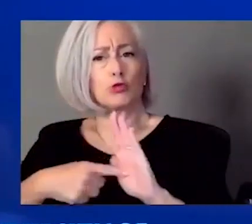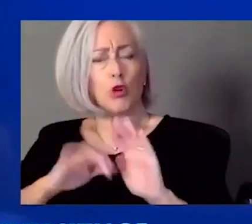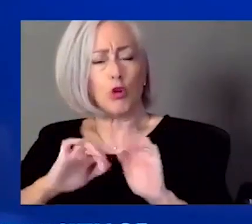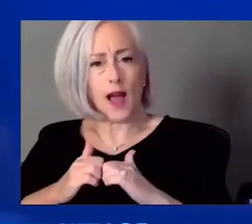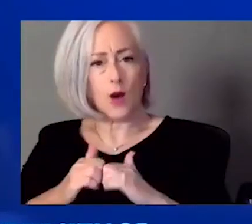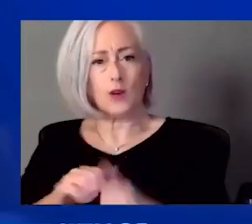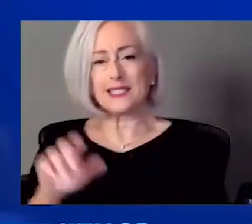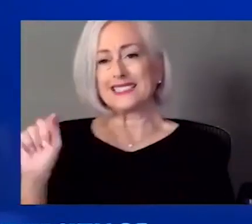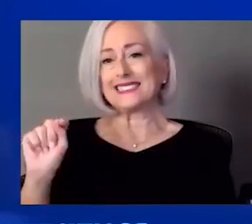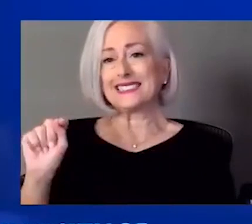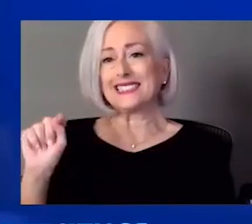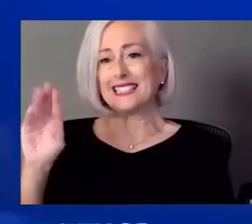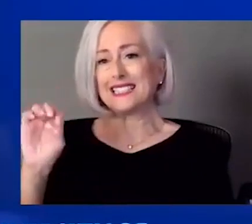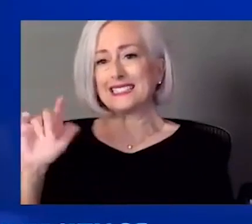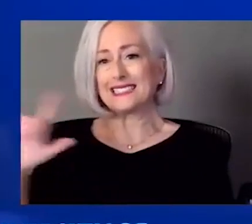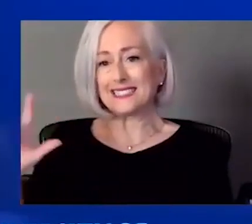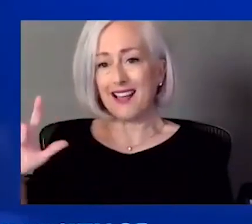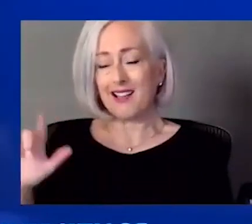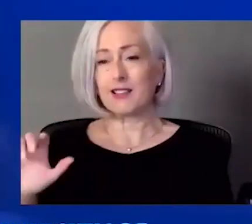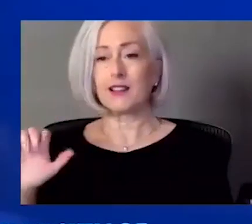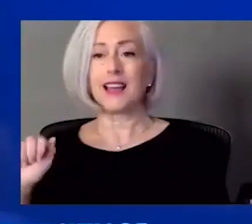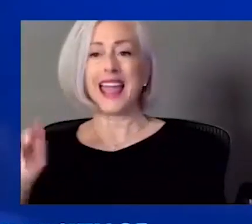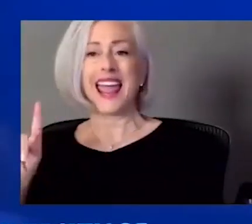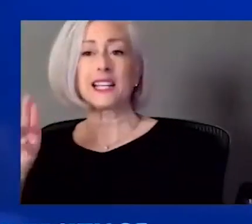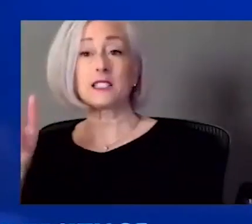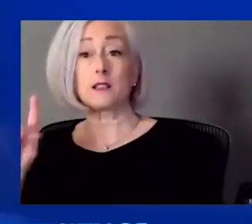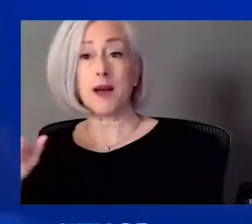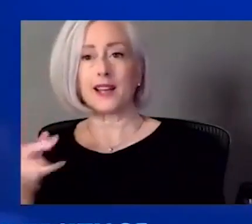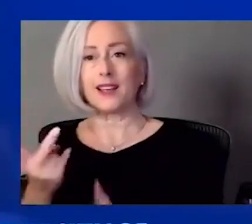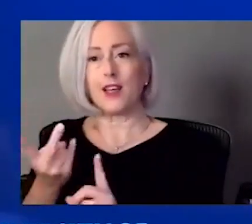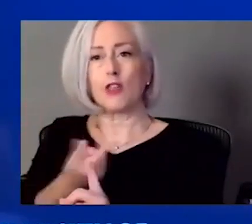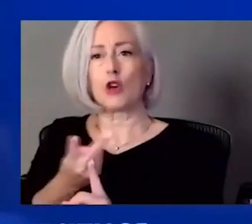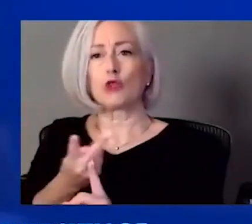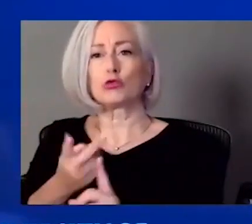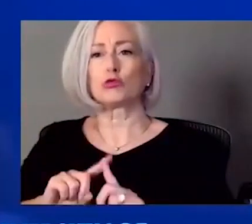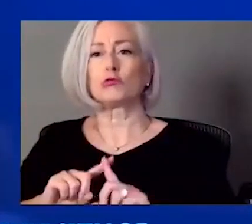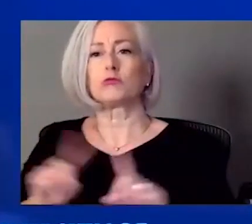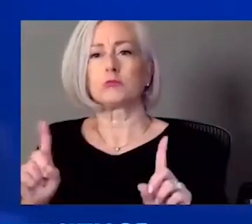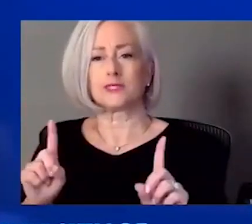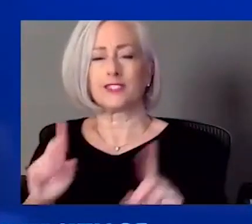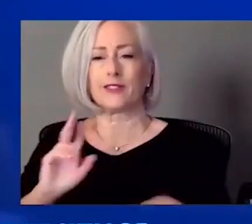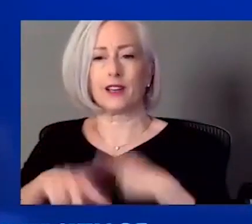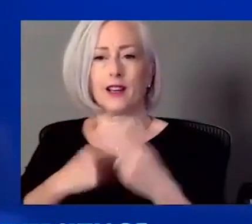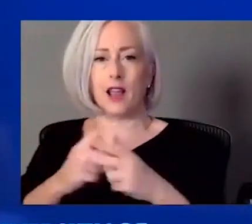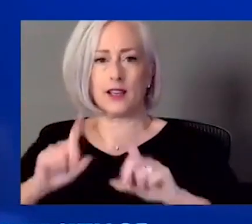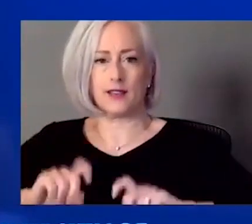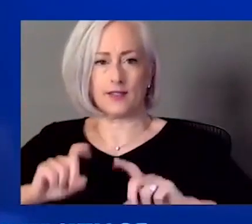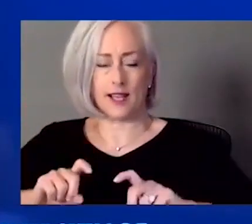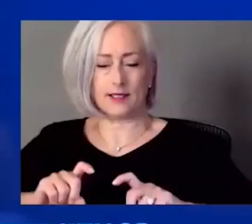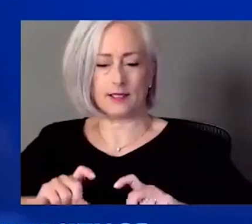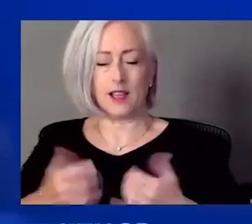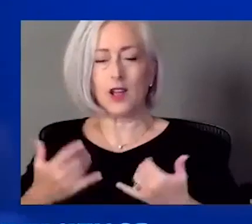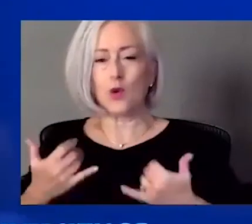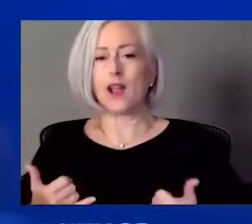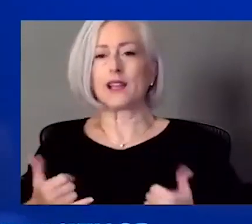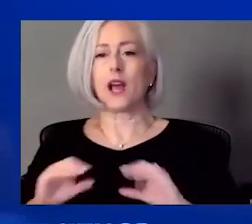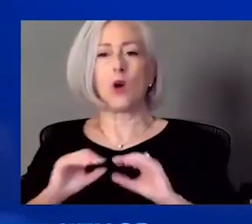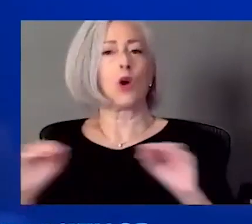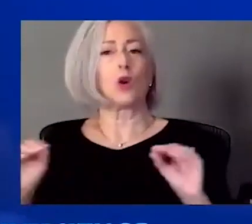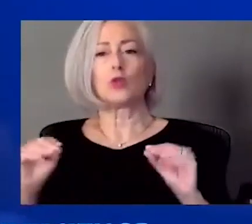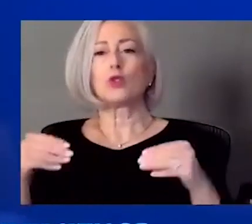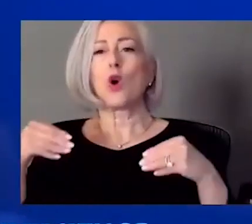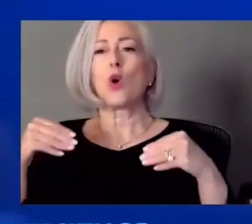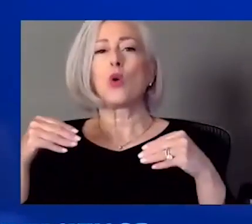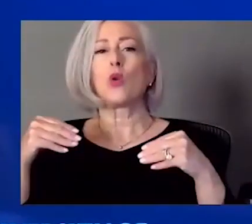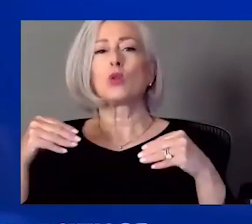Antibody is a separate test. Um, in general, there is no real commercially available test for T cell function and